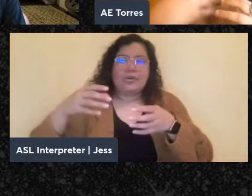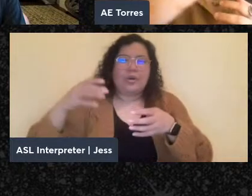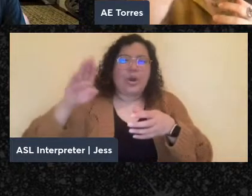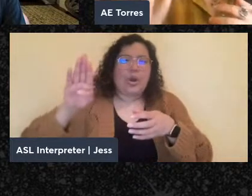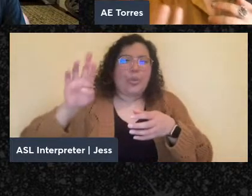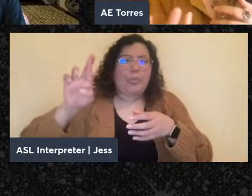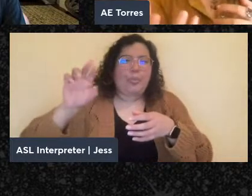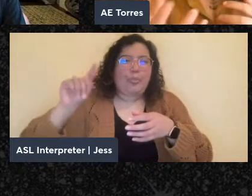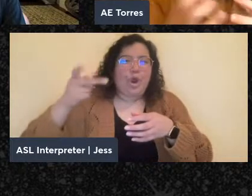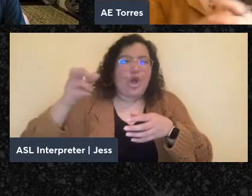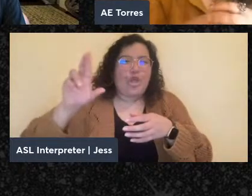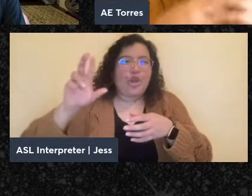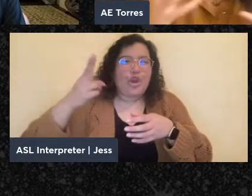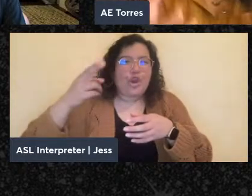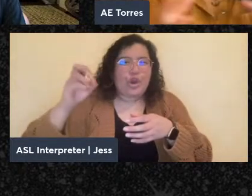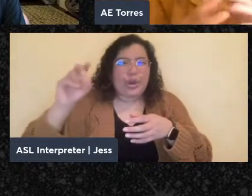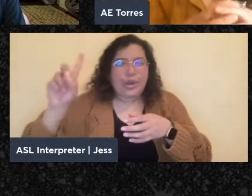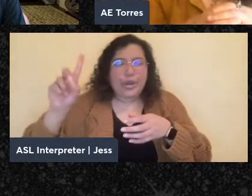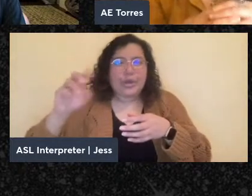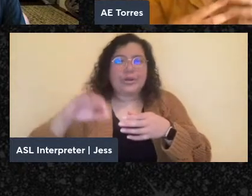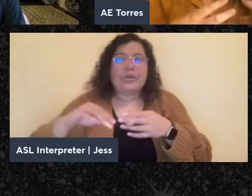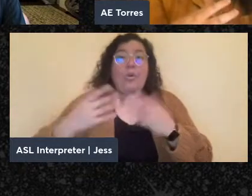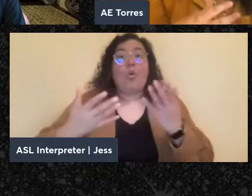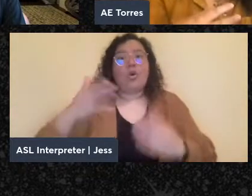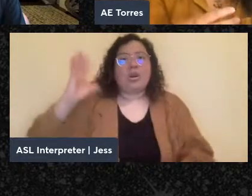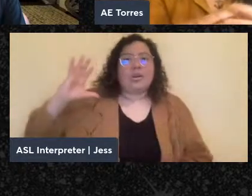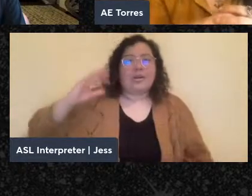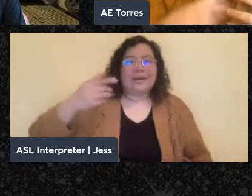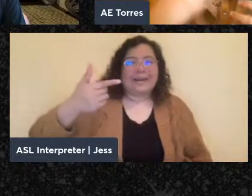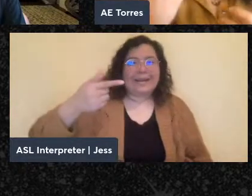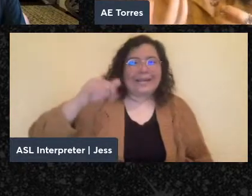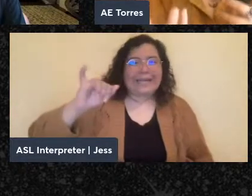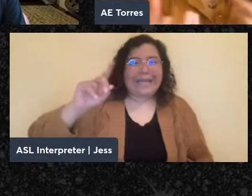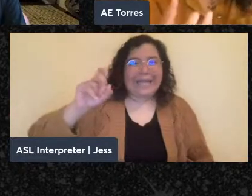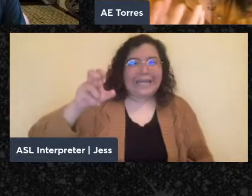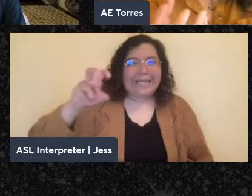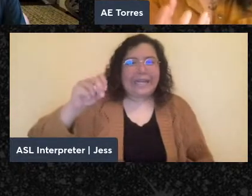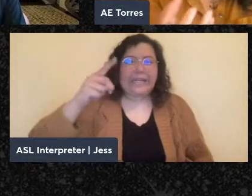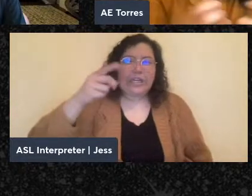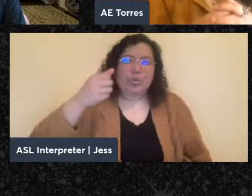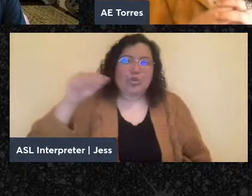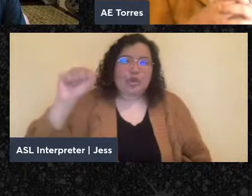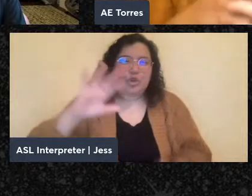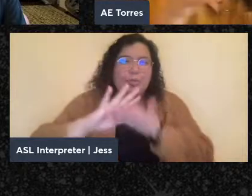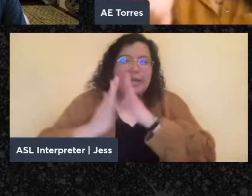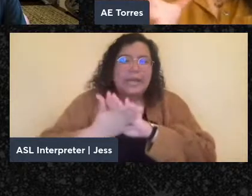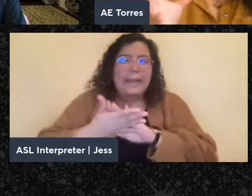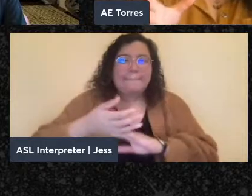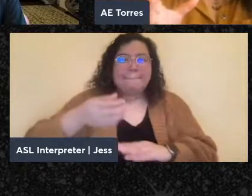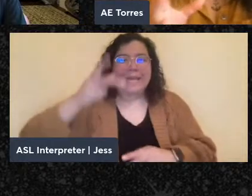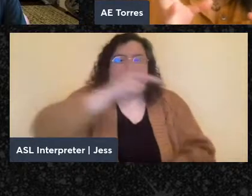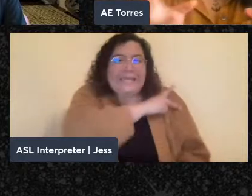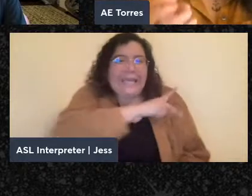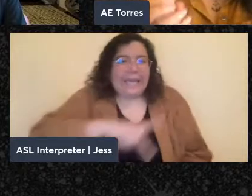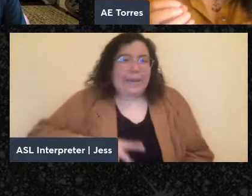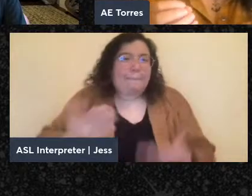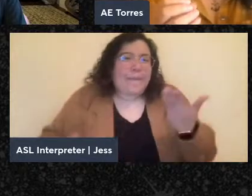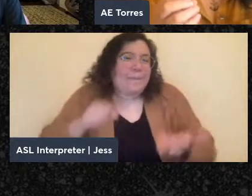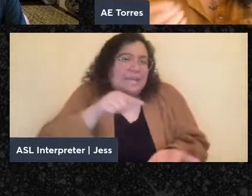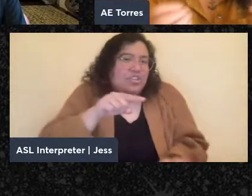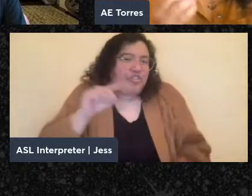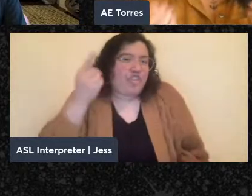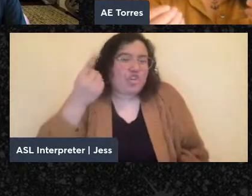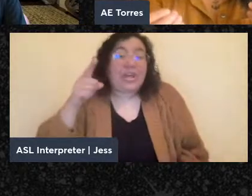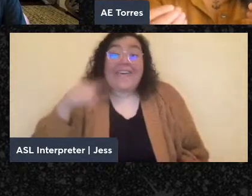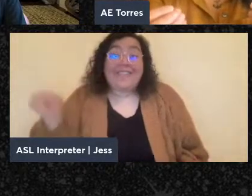anarchists. It's maybe Gideon in the Bible who refuses to become king. Maybe he's the first anarchist. And so everyone's very, very interested